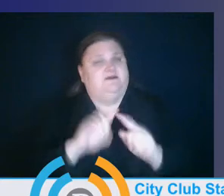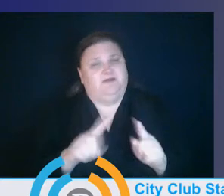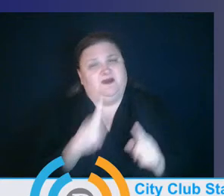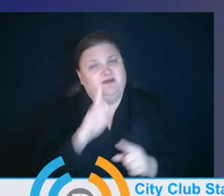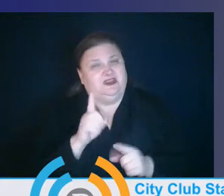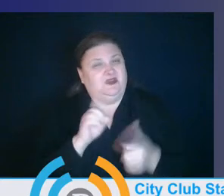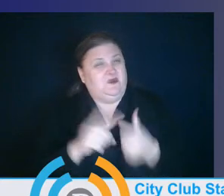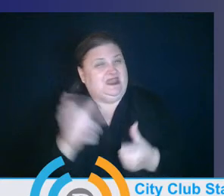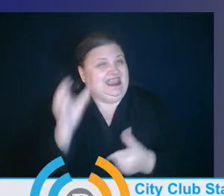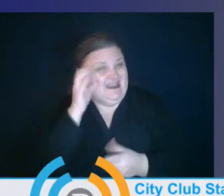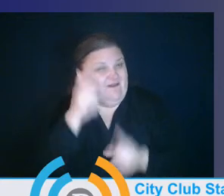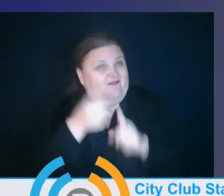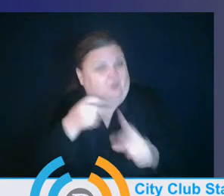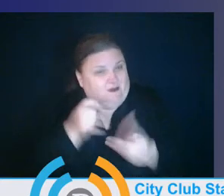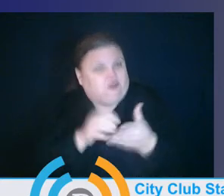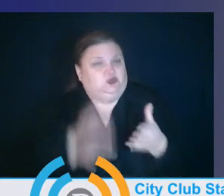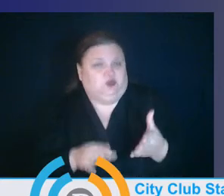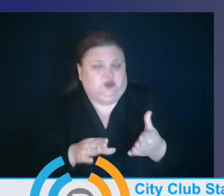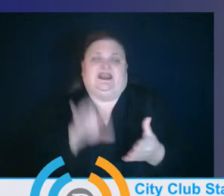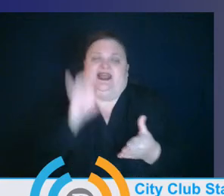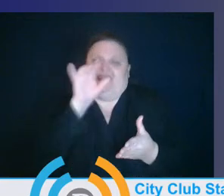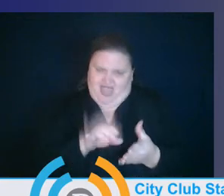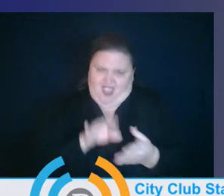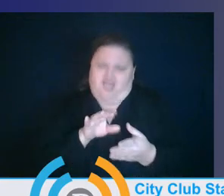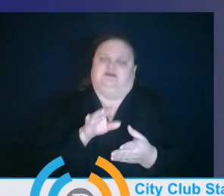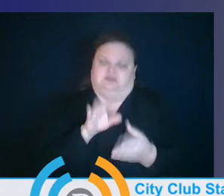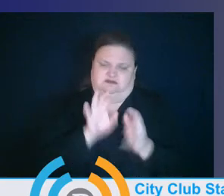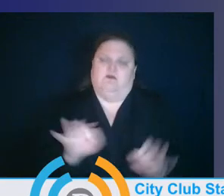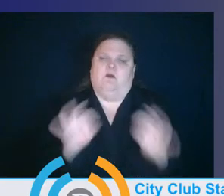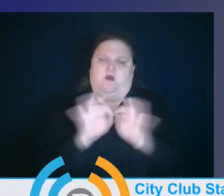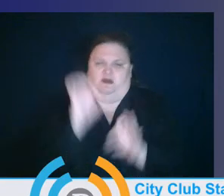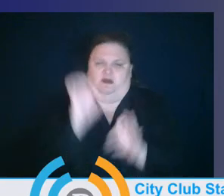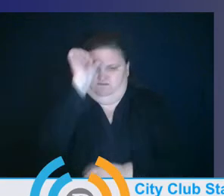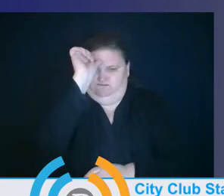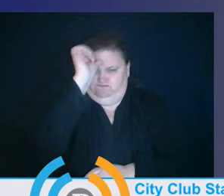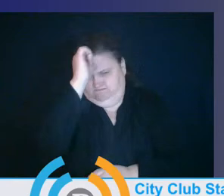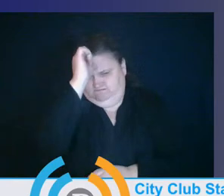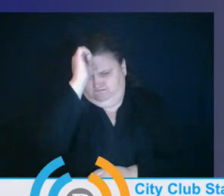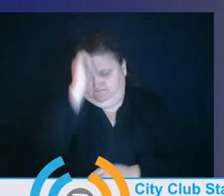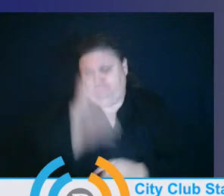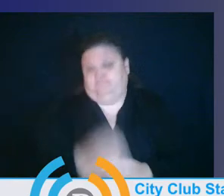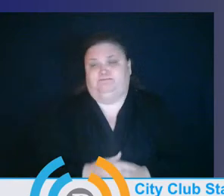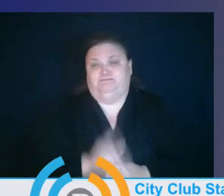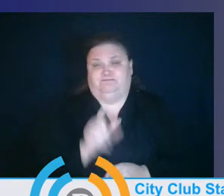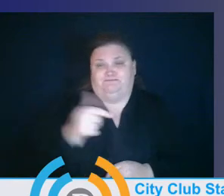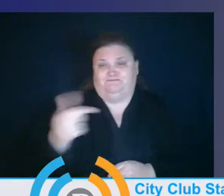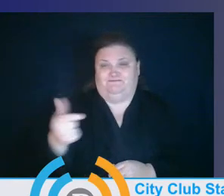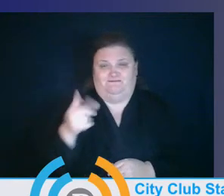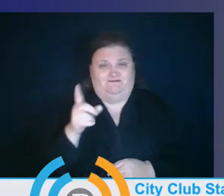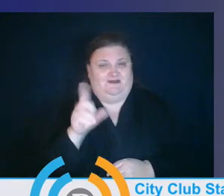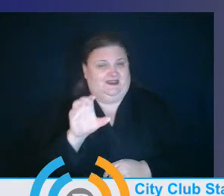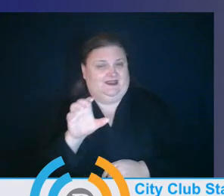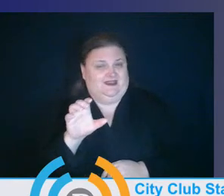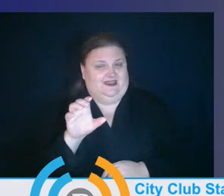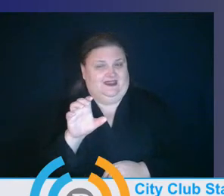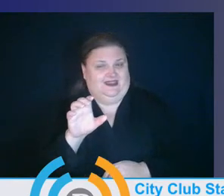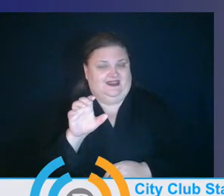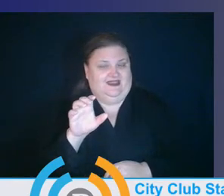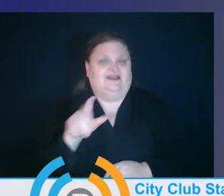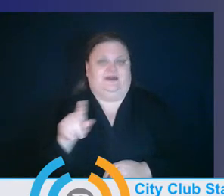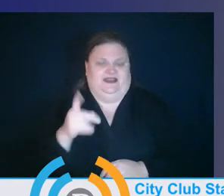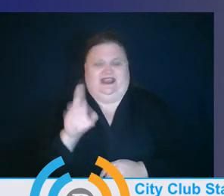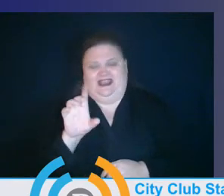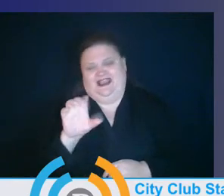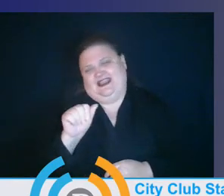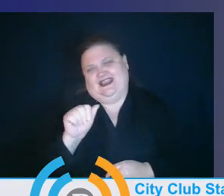Well said. Director Calderon, anything to add to that? Yeah. Thanks, Joya. I guess when I hear Annabelle talk, I,